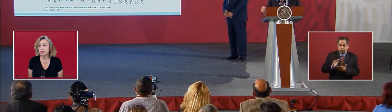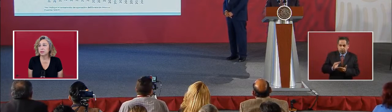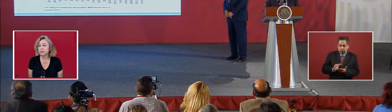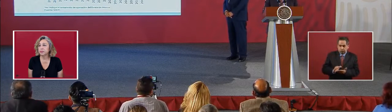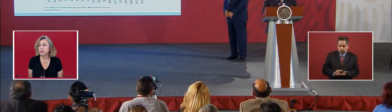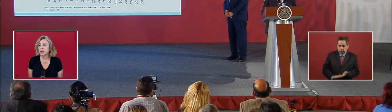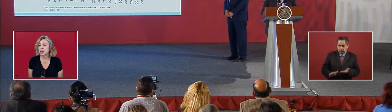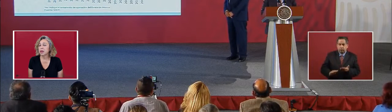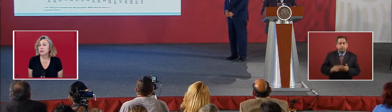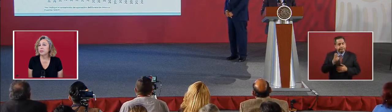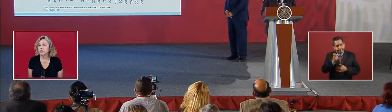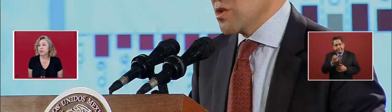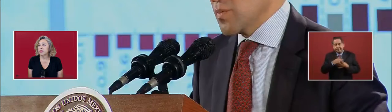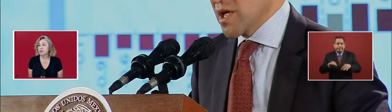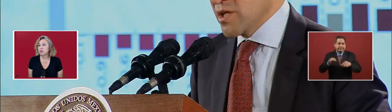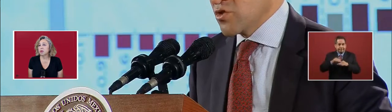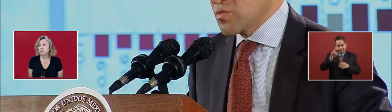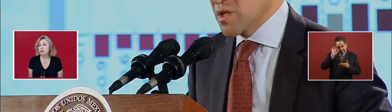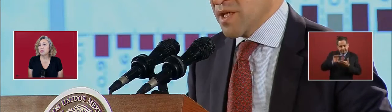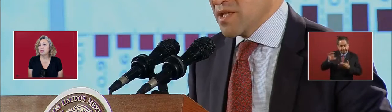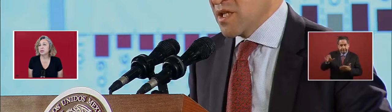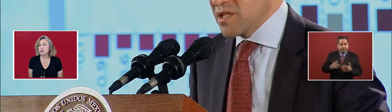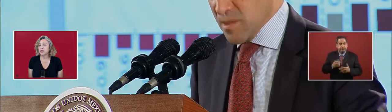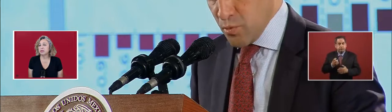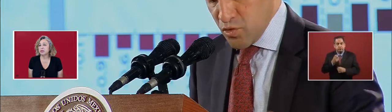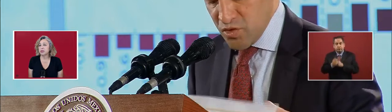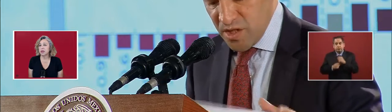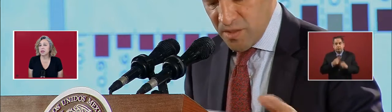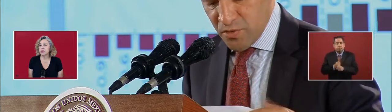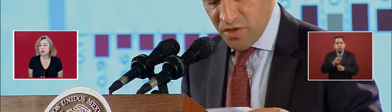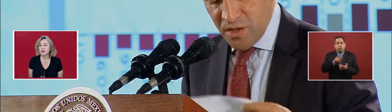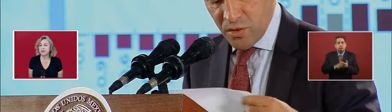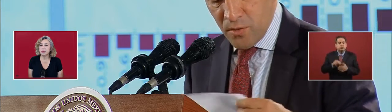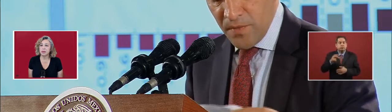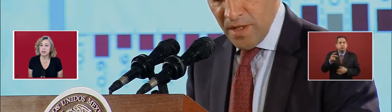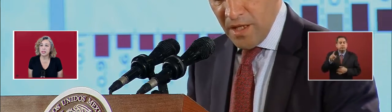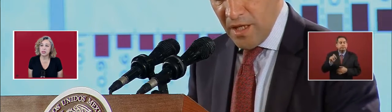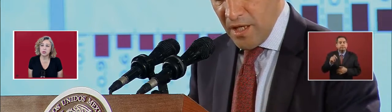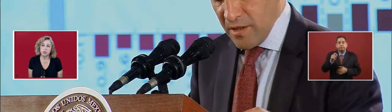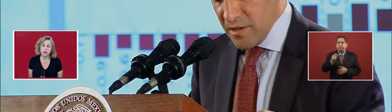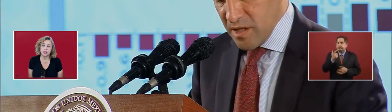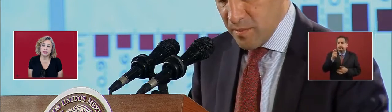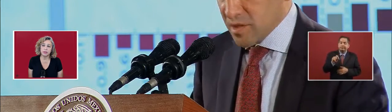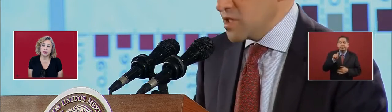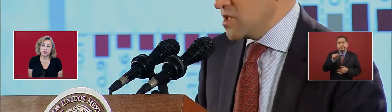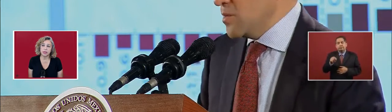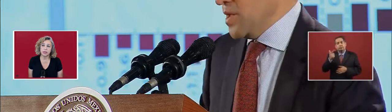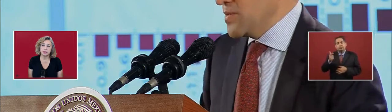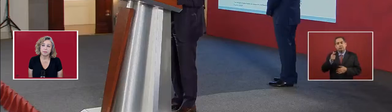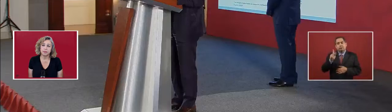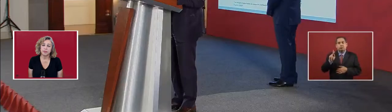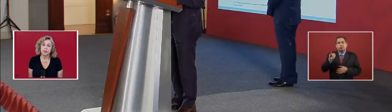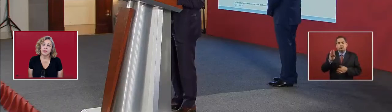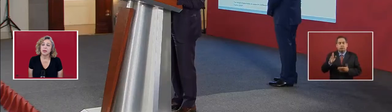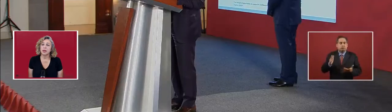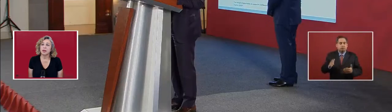by little. So we're proposing for 2020 is 0.7%.